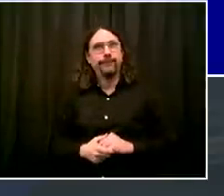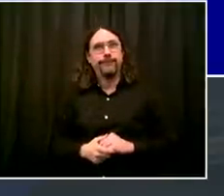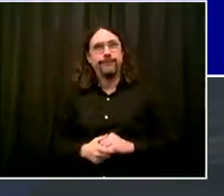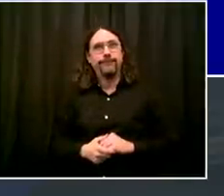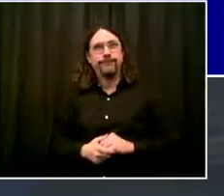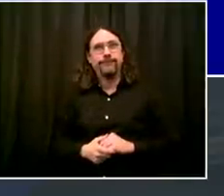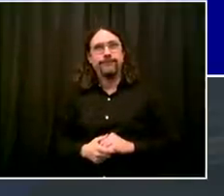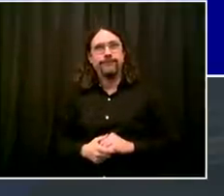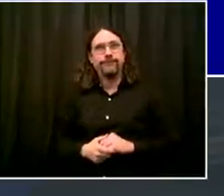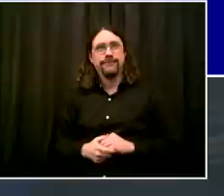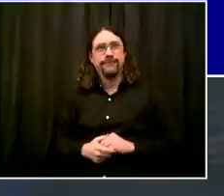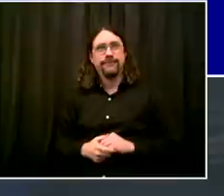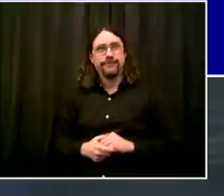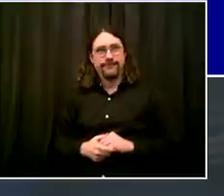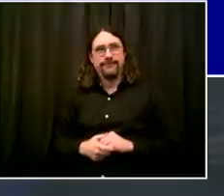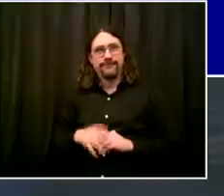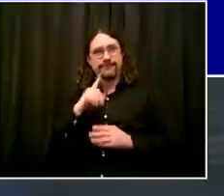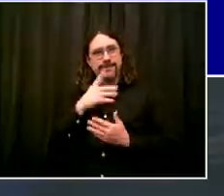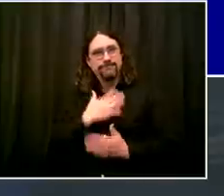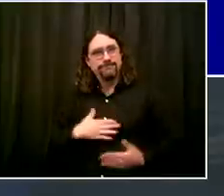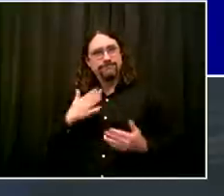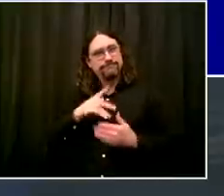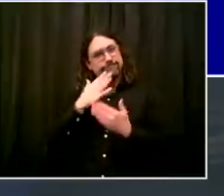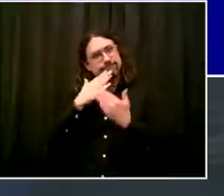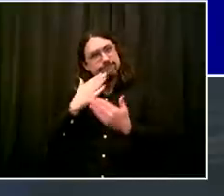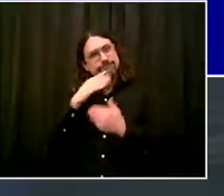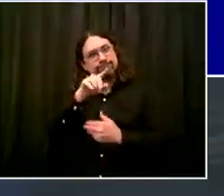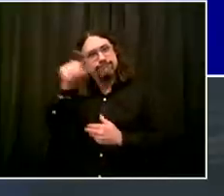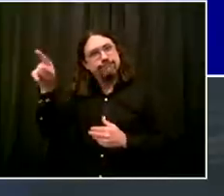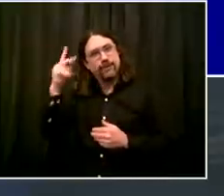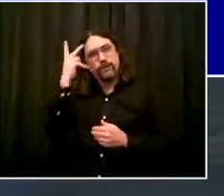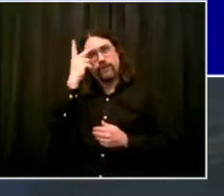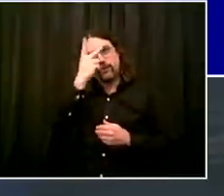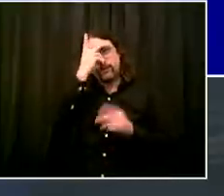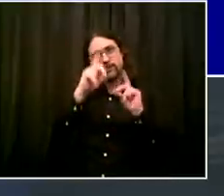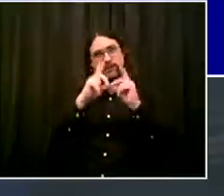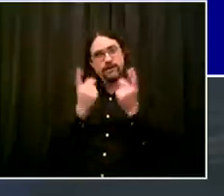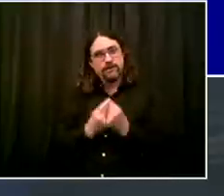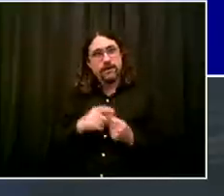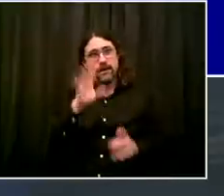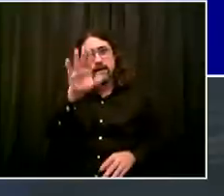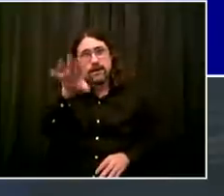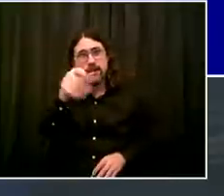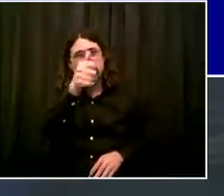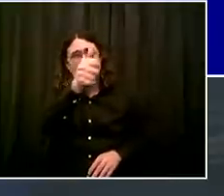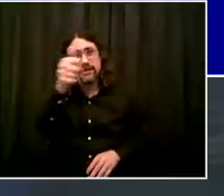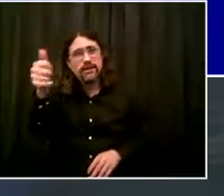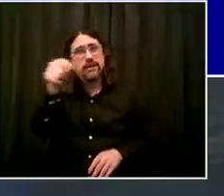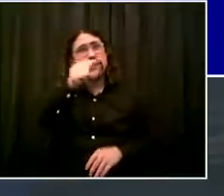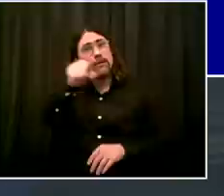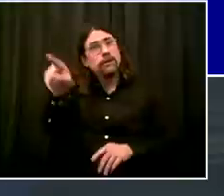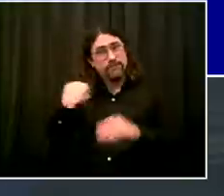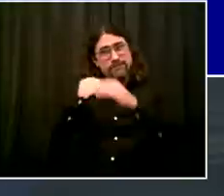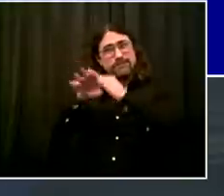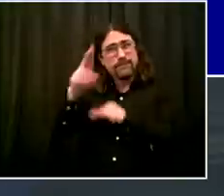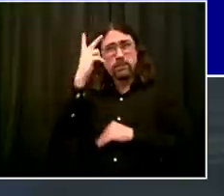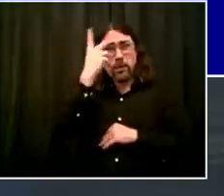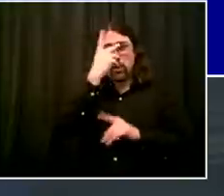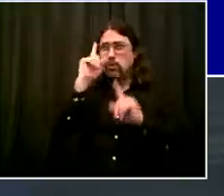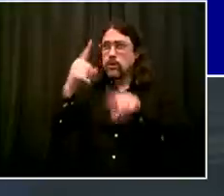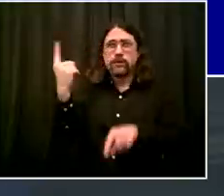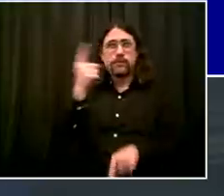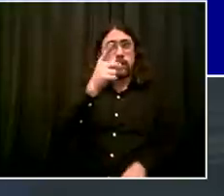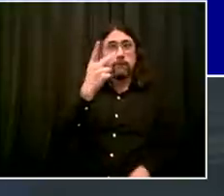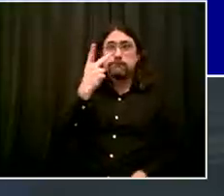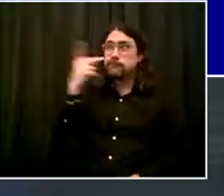there, say thank you to them. Say thank you to all the different kinds of parks workers. meet the folks in forestry, maintenance, operation,